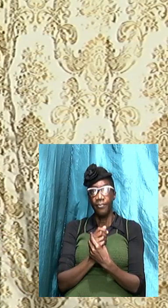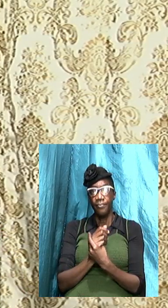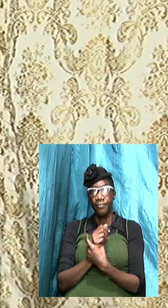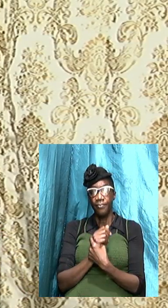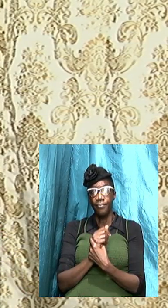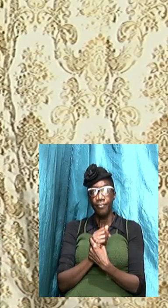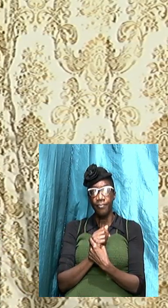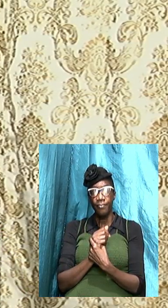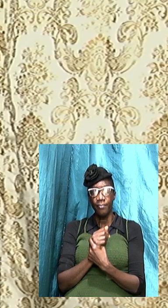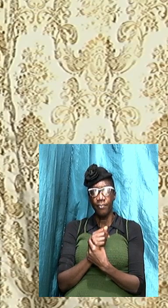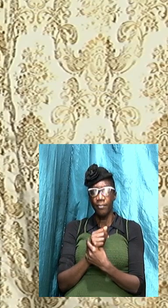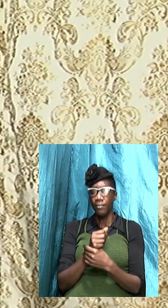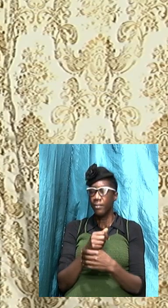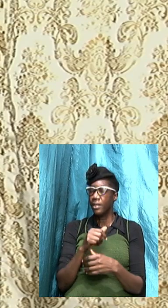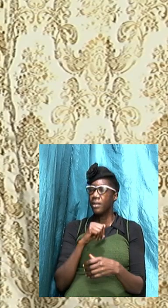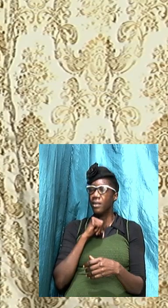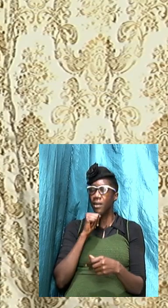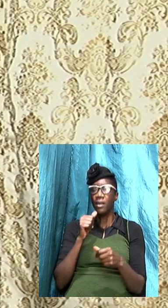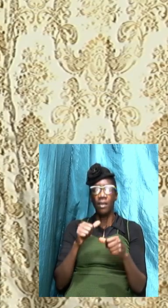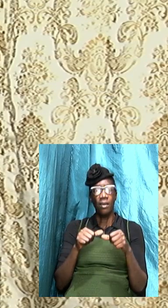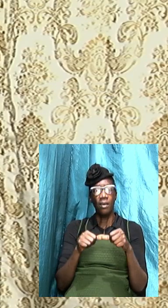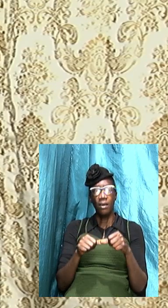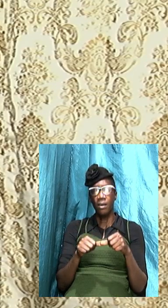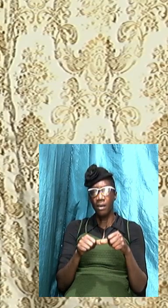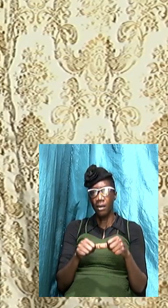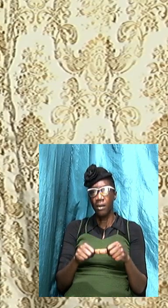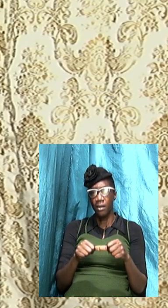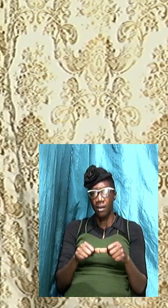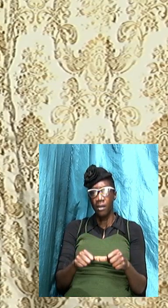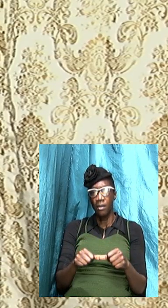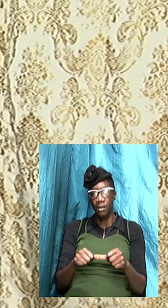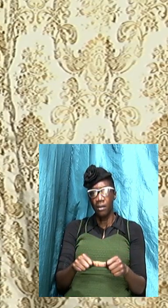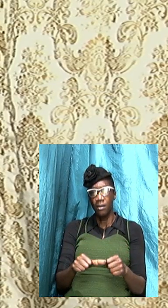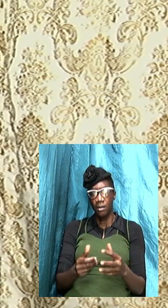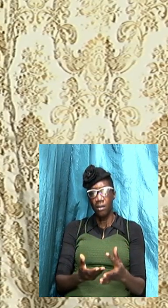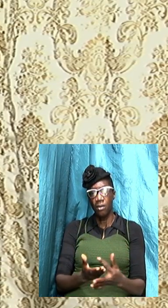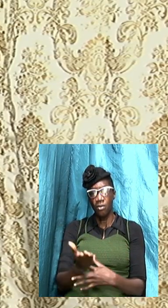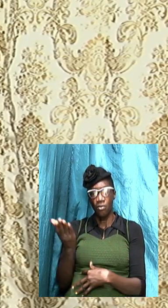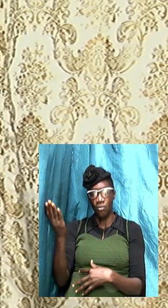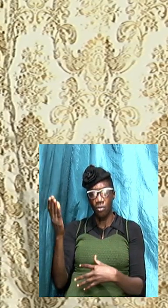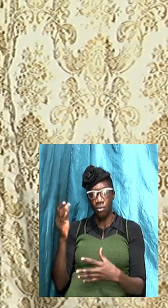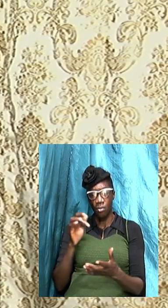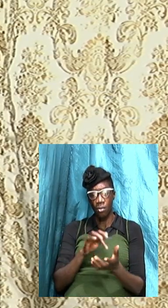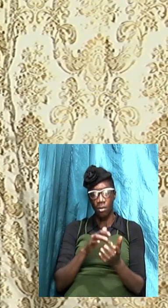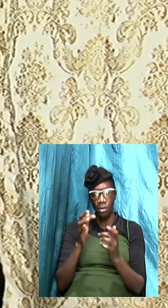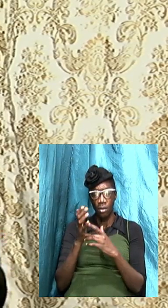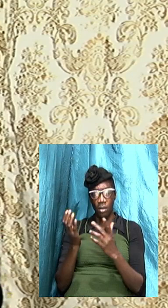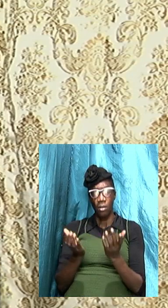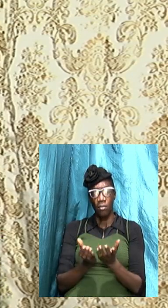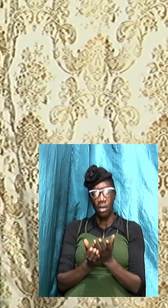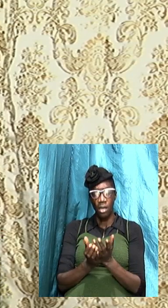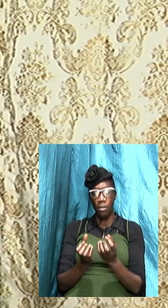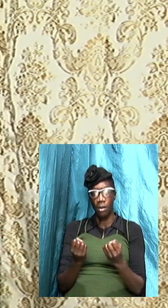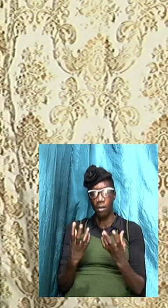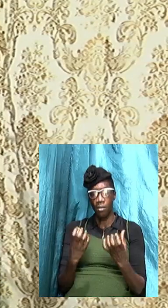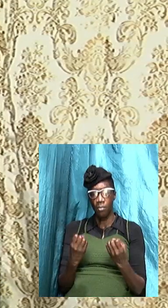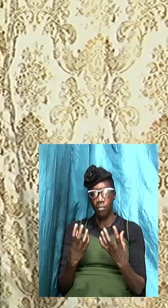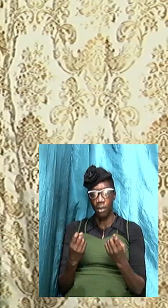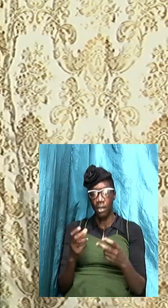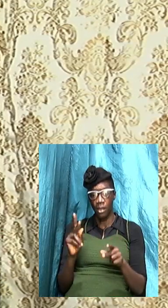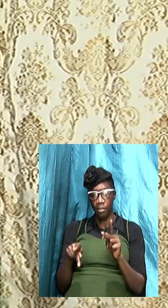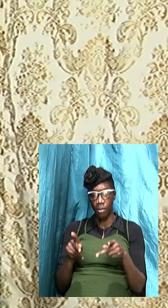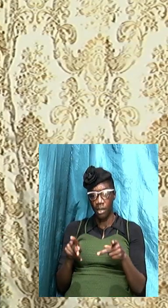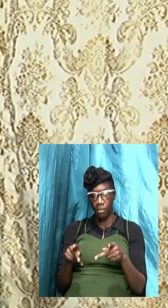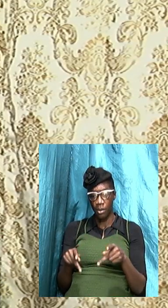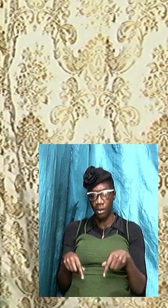is inconsistent throughout scriptures a lot of folks right now go